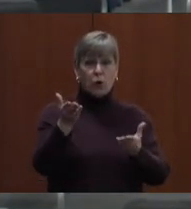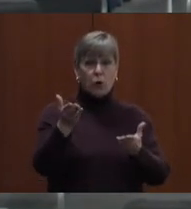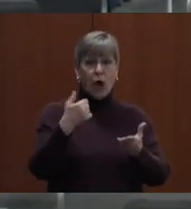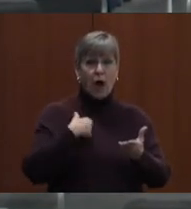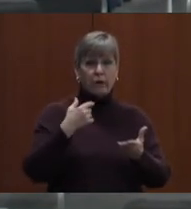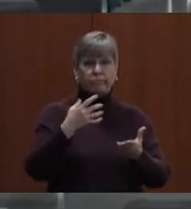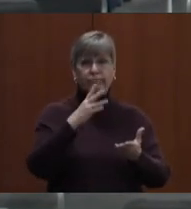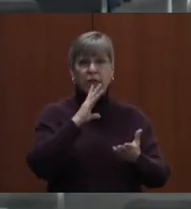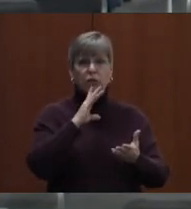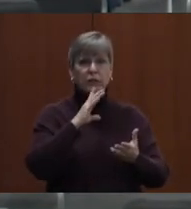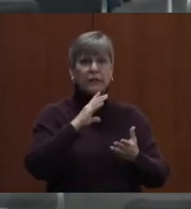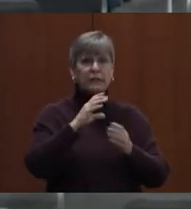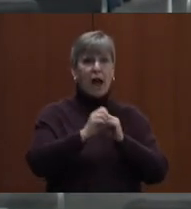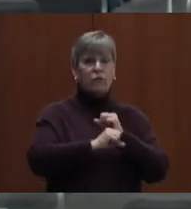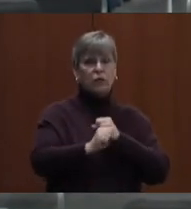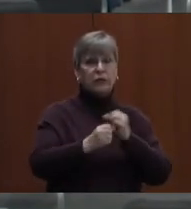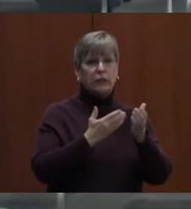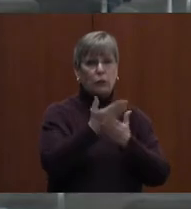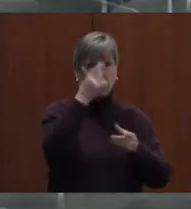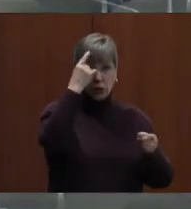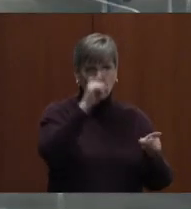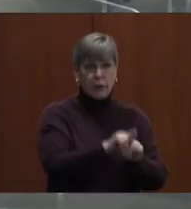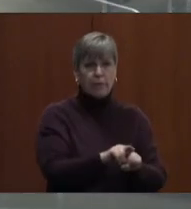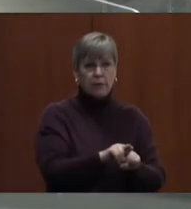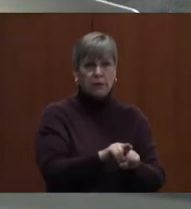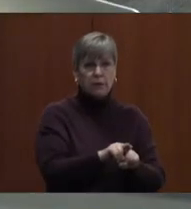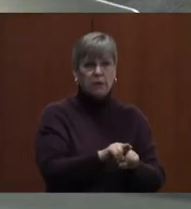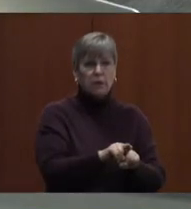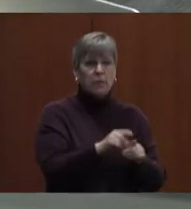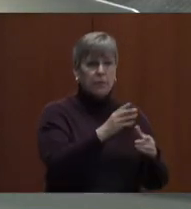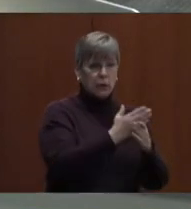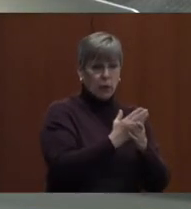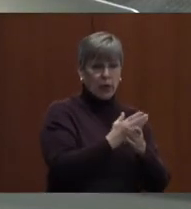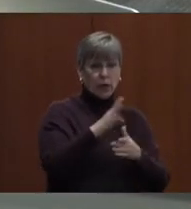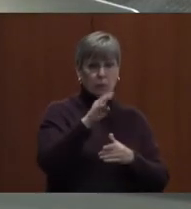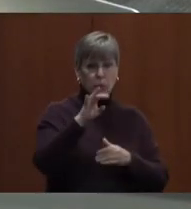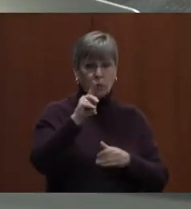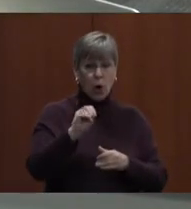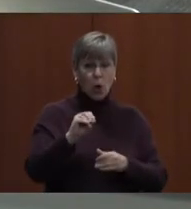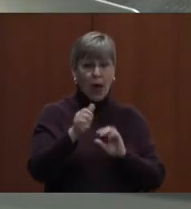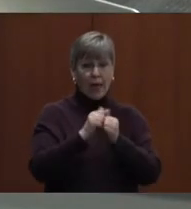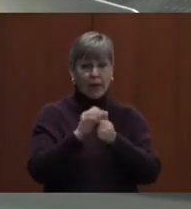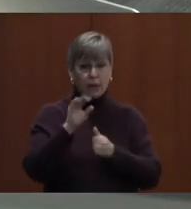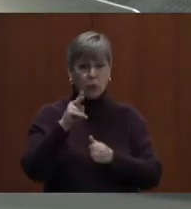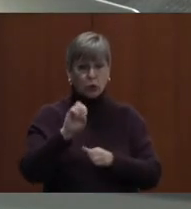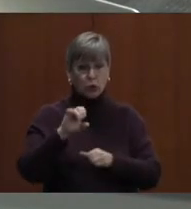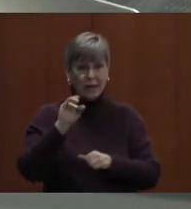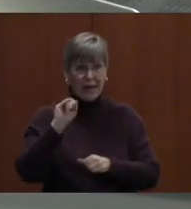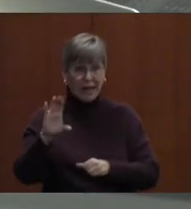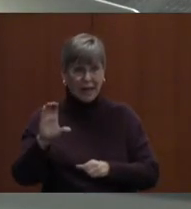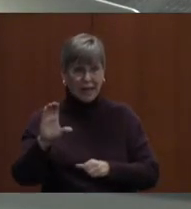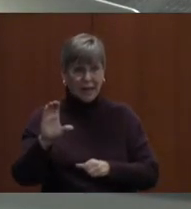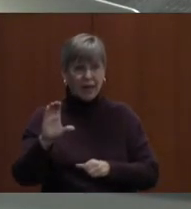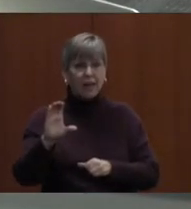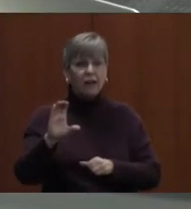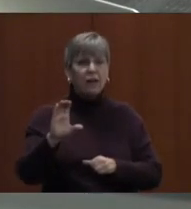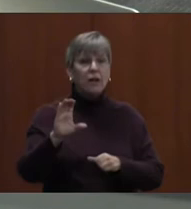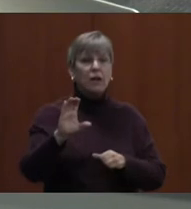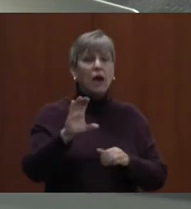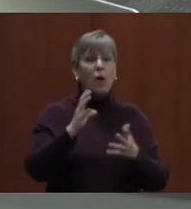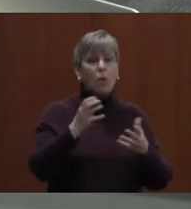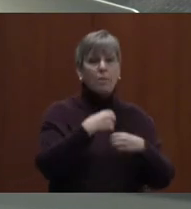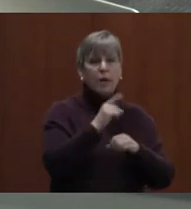mentioned, is an advertising rights agreement with the Boonesboro Athletic Boosters, Incorporated. As board members may be aware,